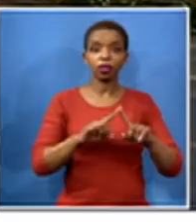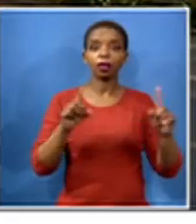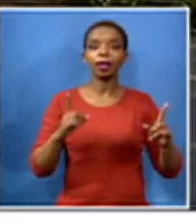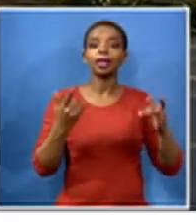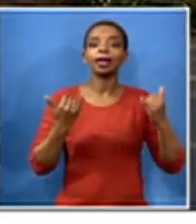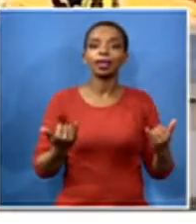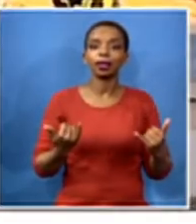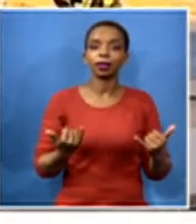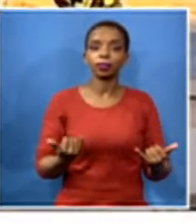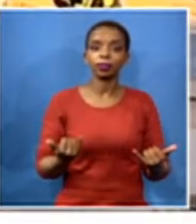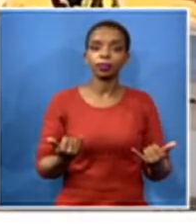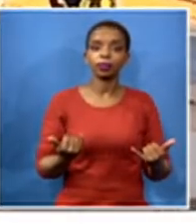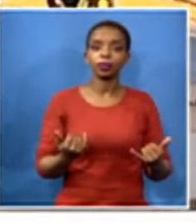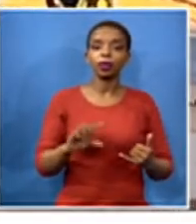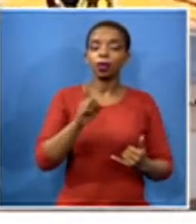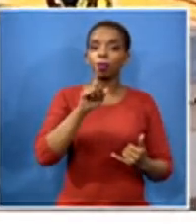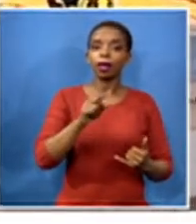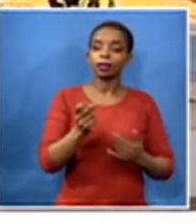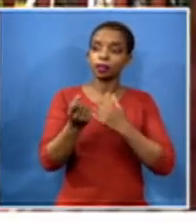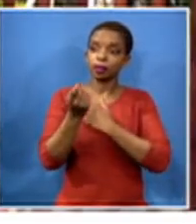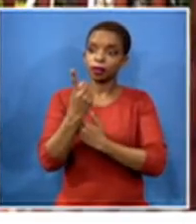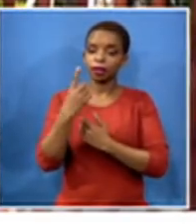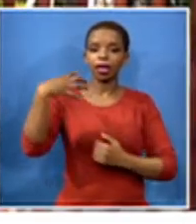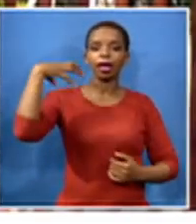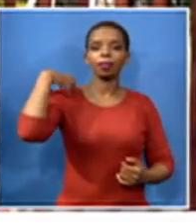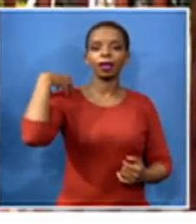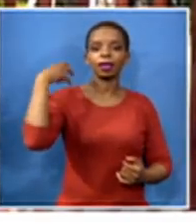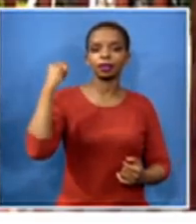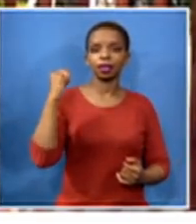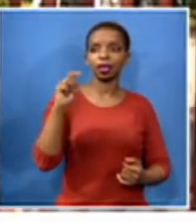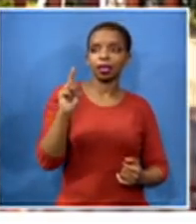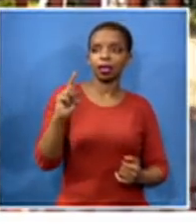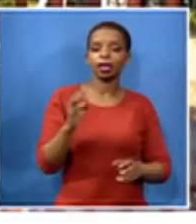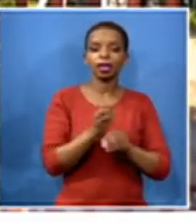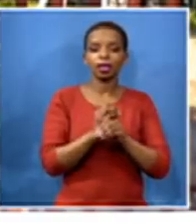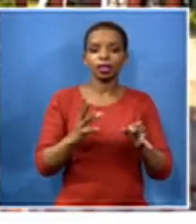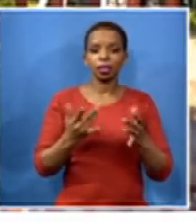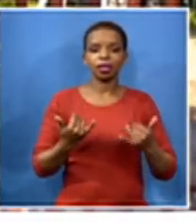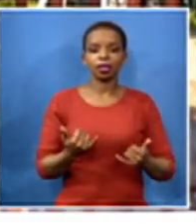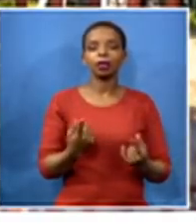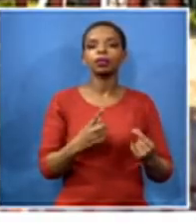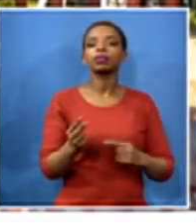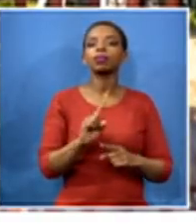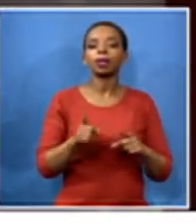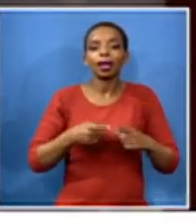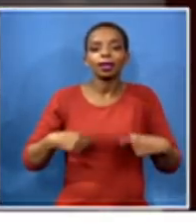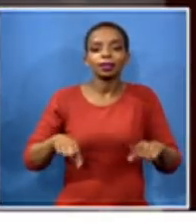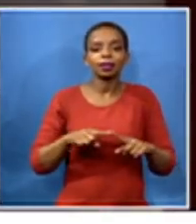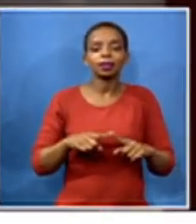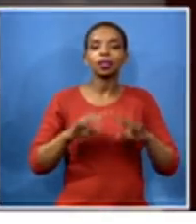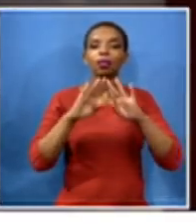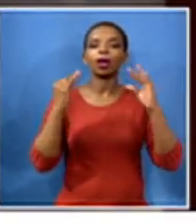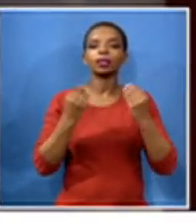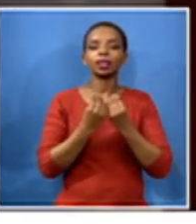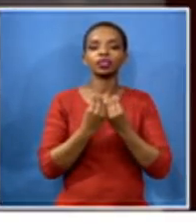the minister is willing to listen to us as the organization i'm going to give them our proposal that great child